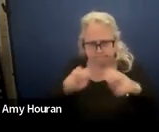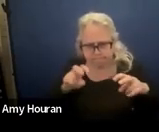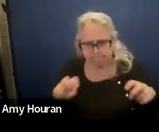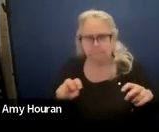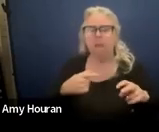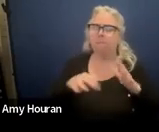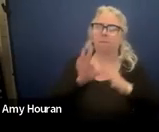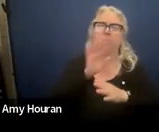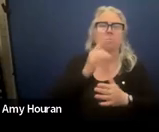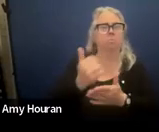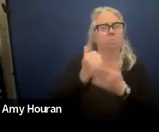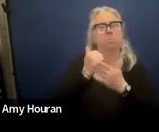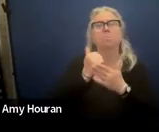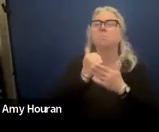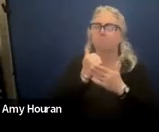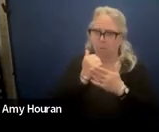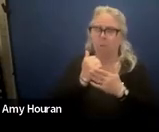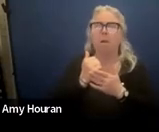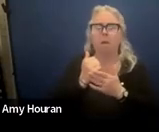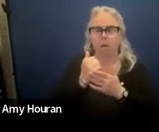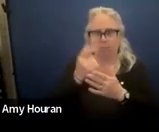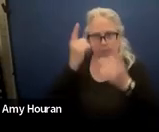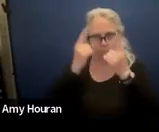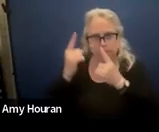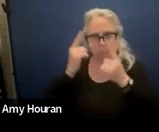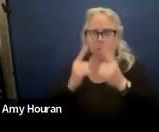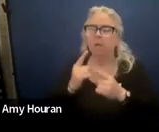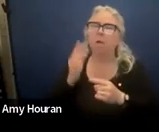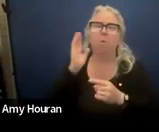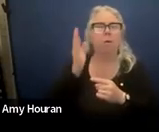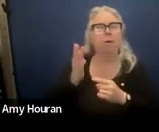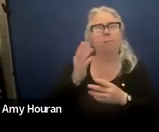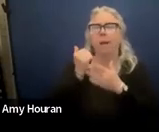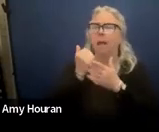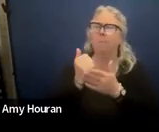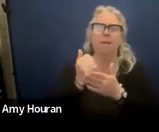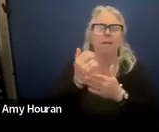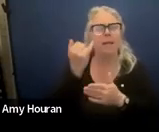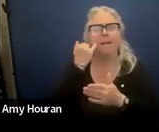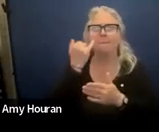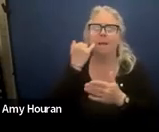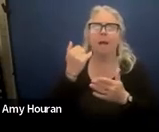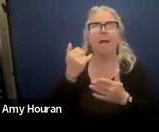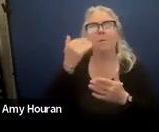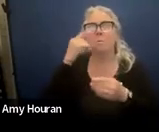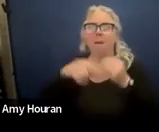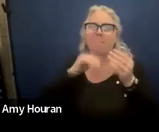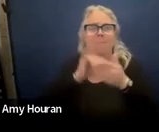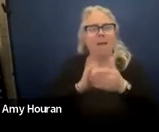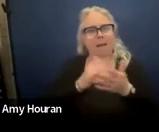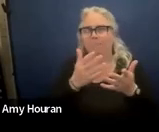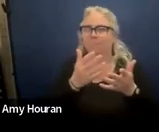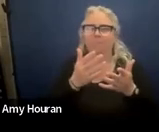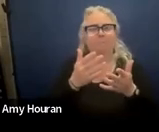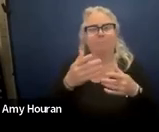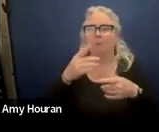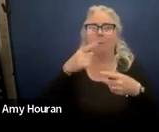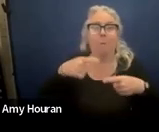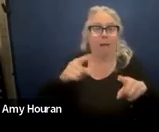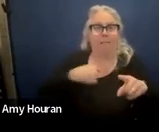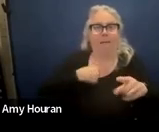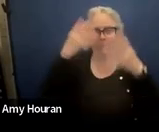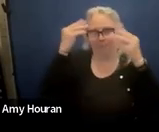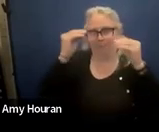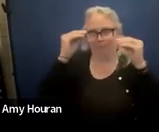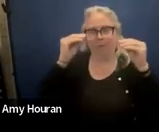find it super helpful i just kept thinking how helpful it would have been as a teacher if i had known that this existed because it really shows what